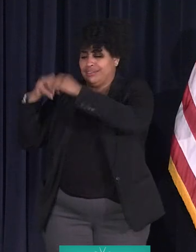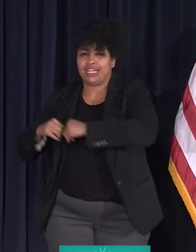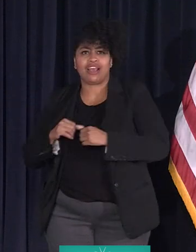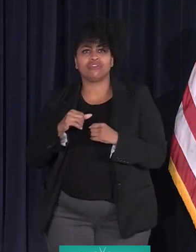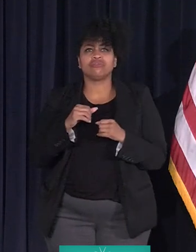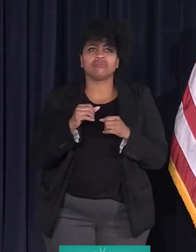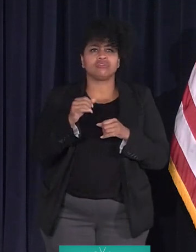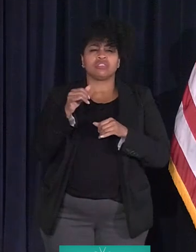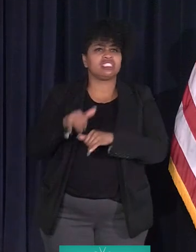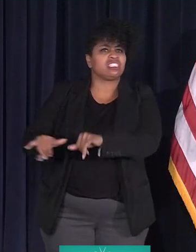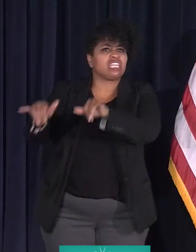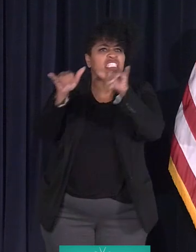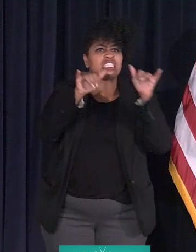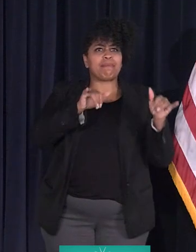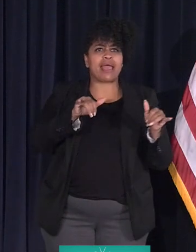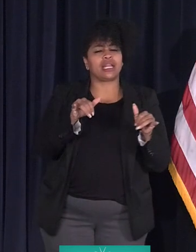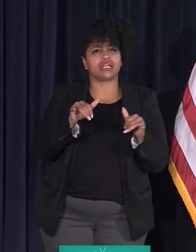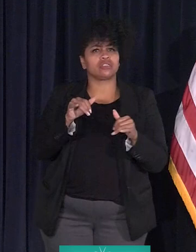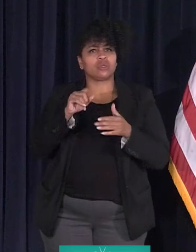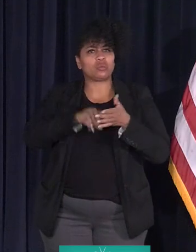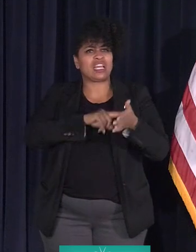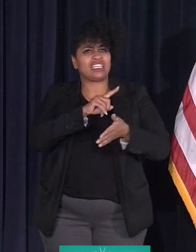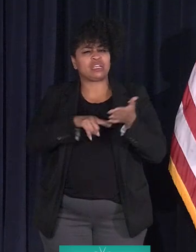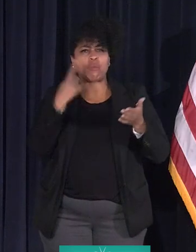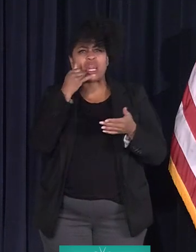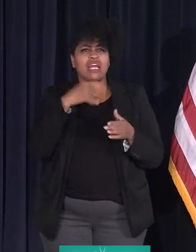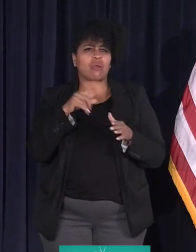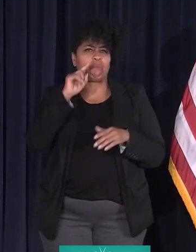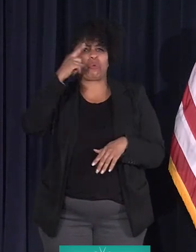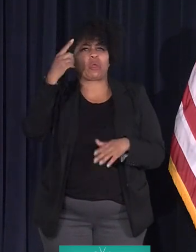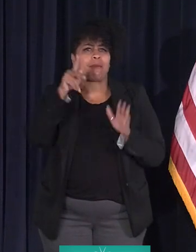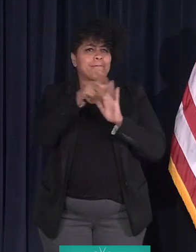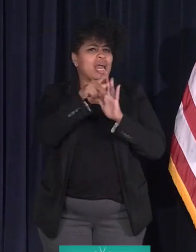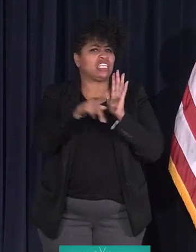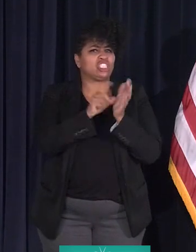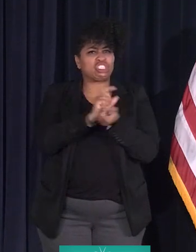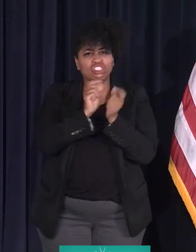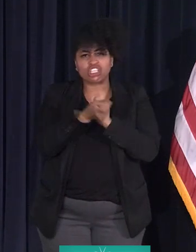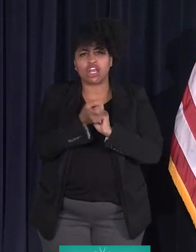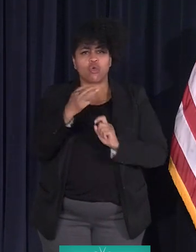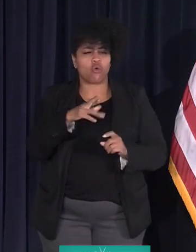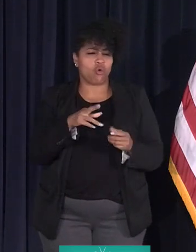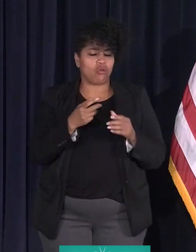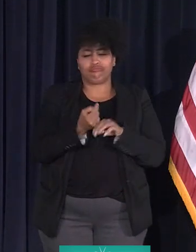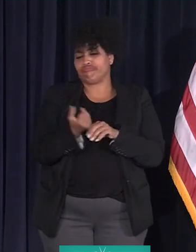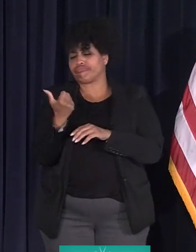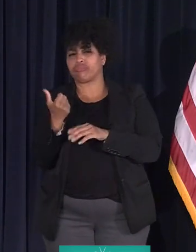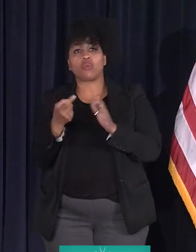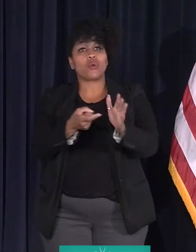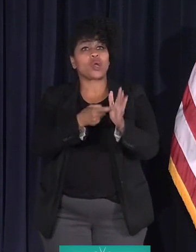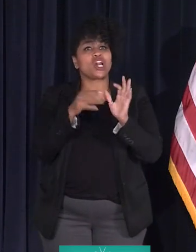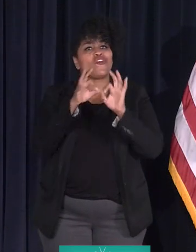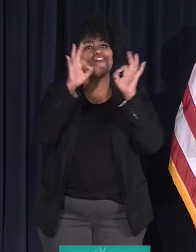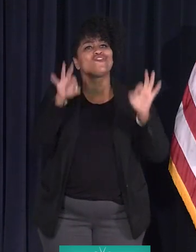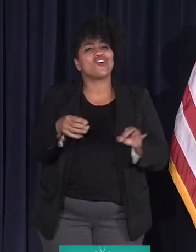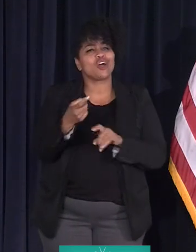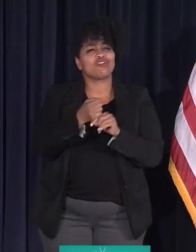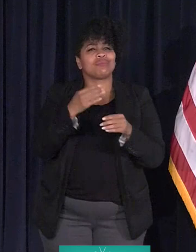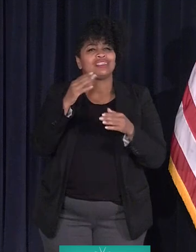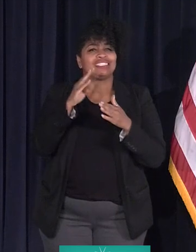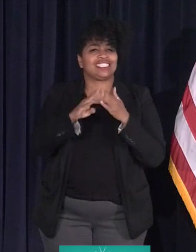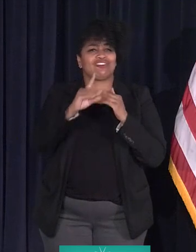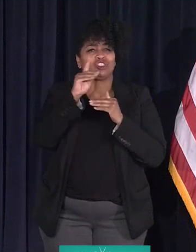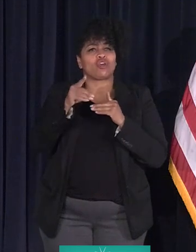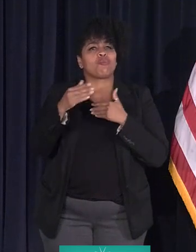look like a boring policy change or eliminating a required form from a city process. Sometimes